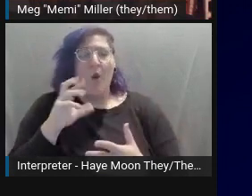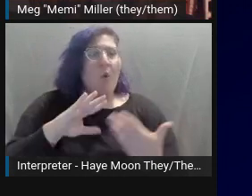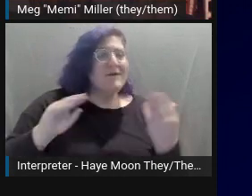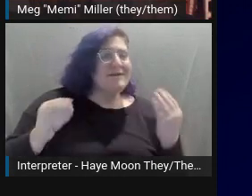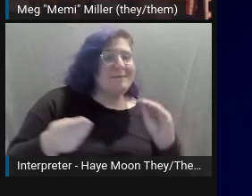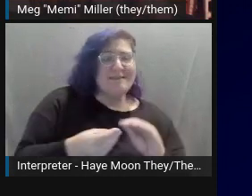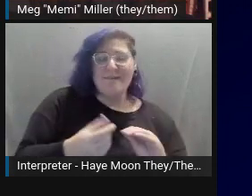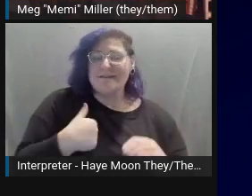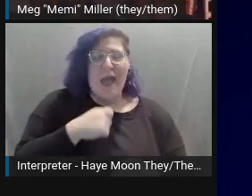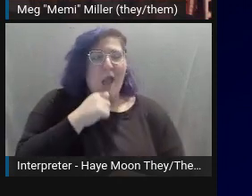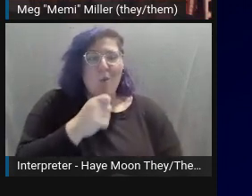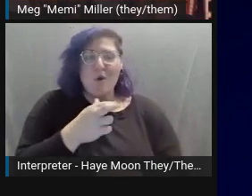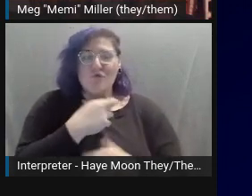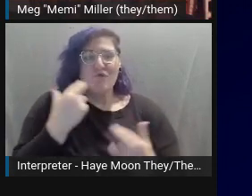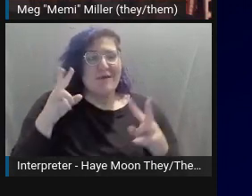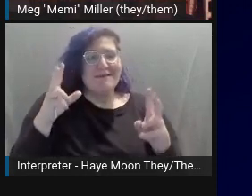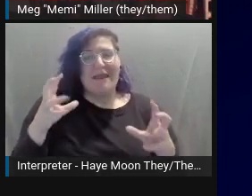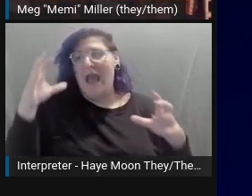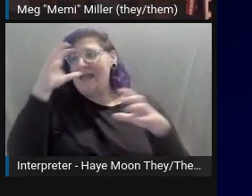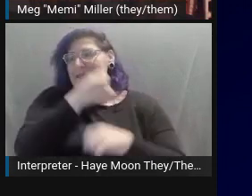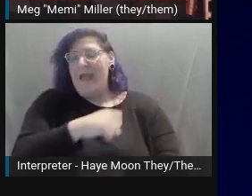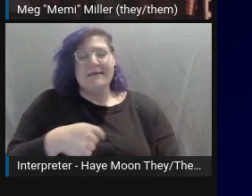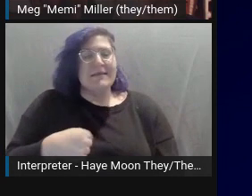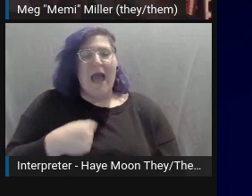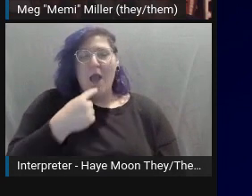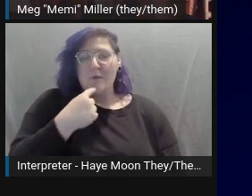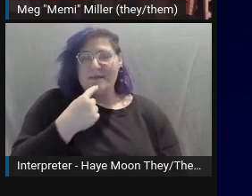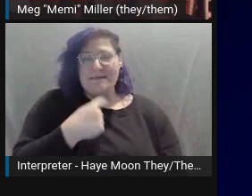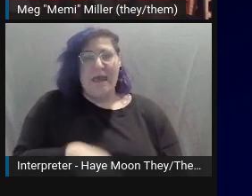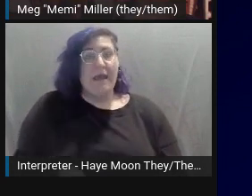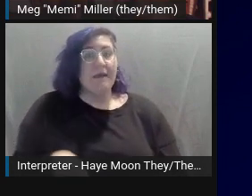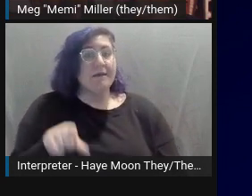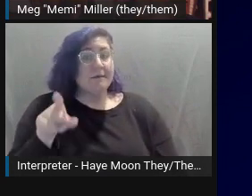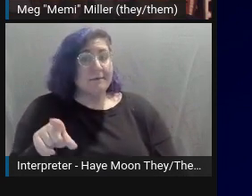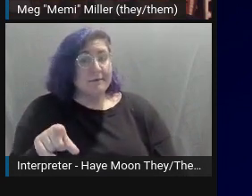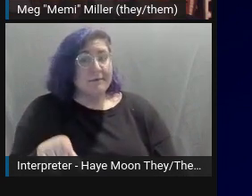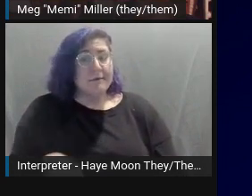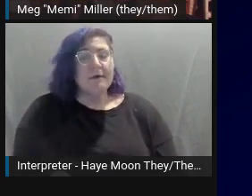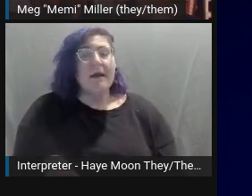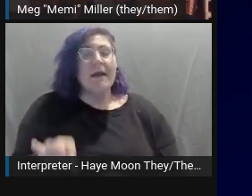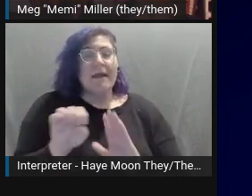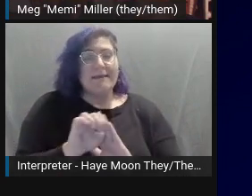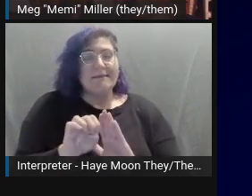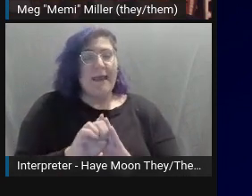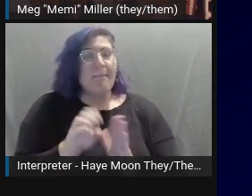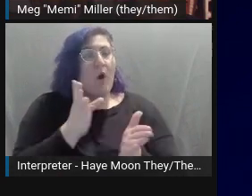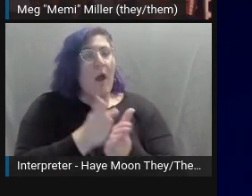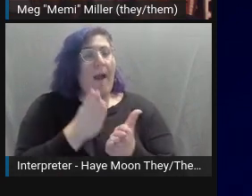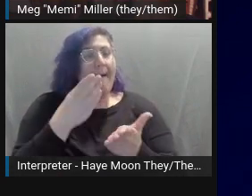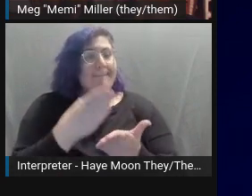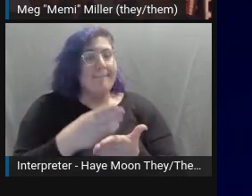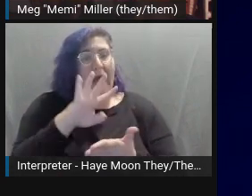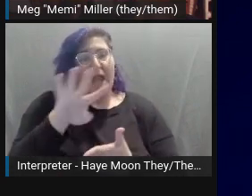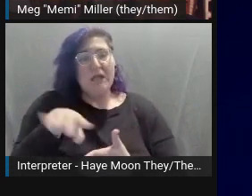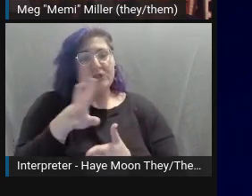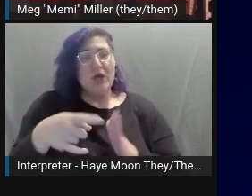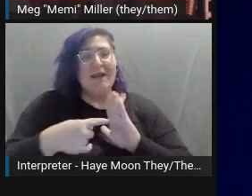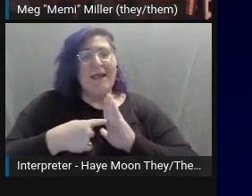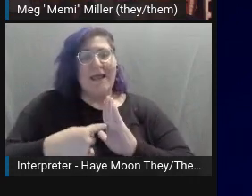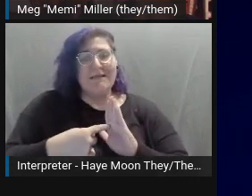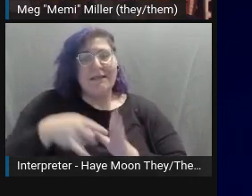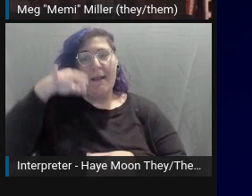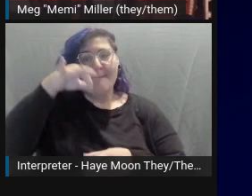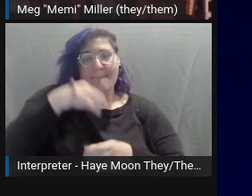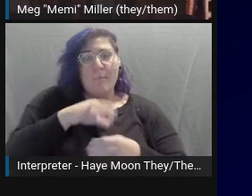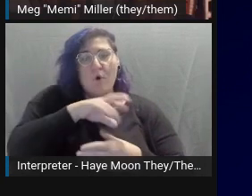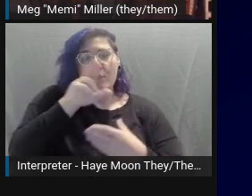sort of inference and would stick to something like our great example, which says a pie chart illustrating poll results for the best movies, the naked gun, 30